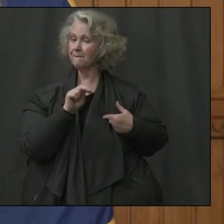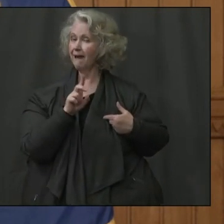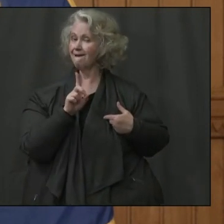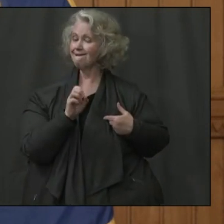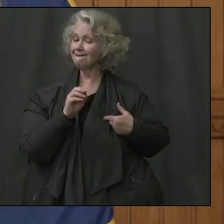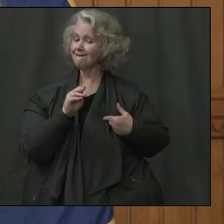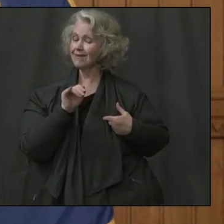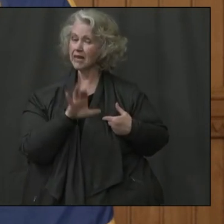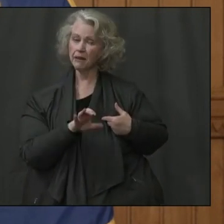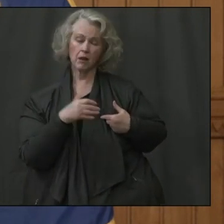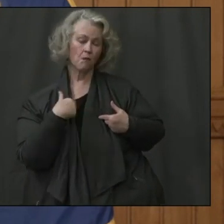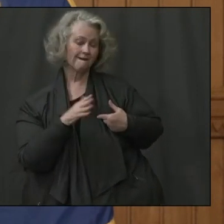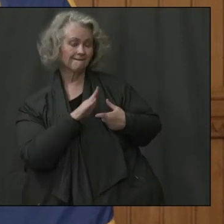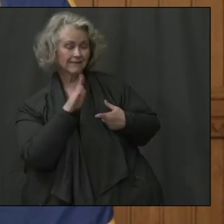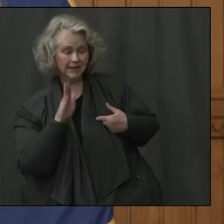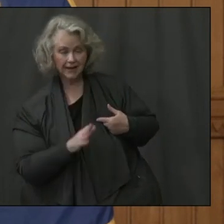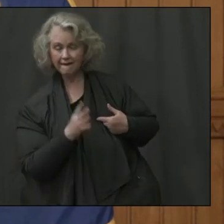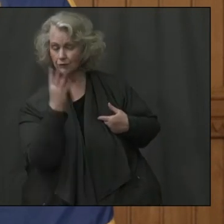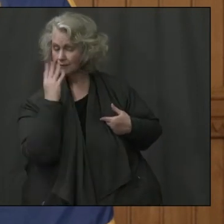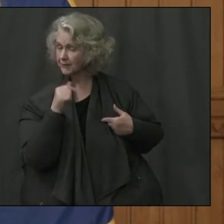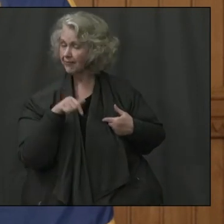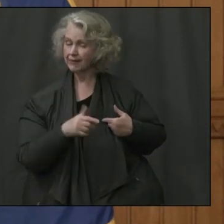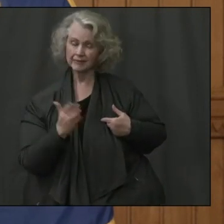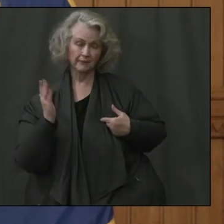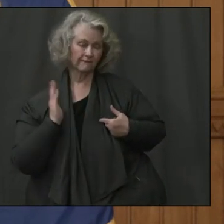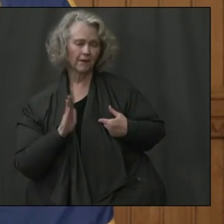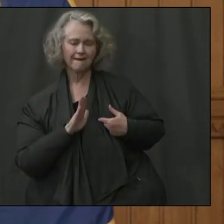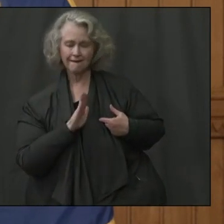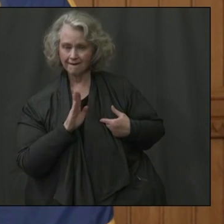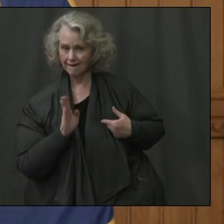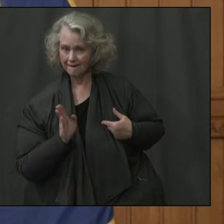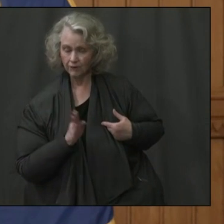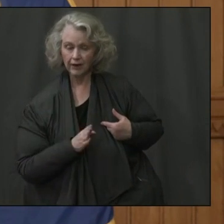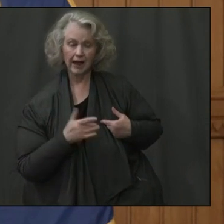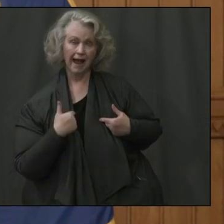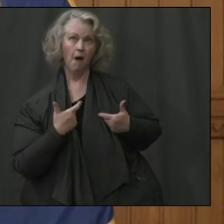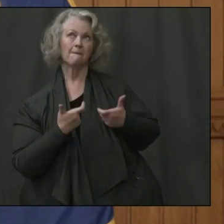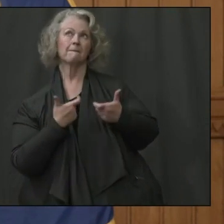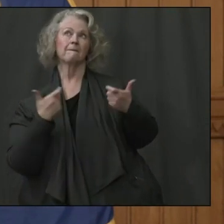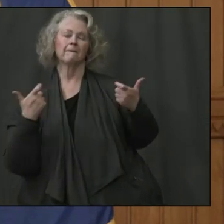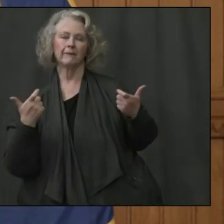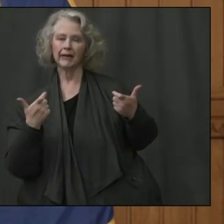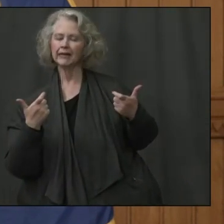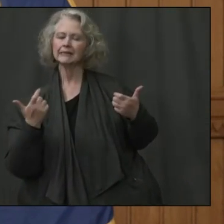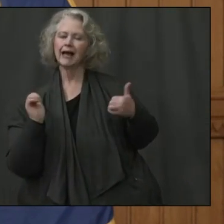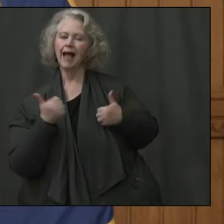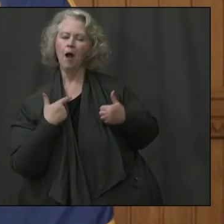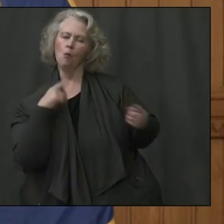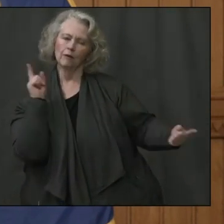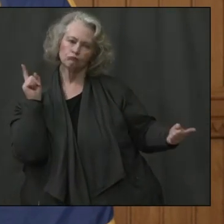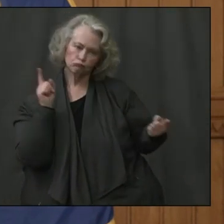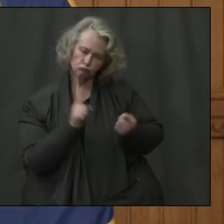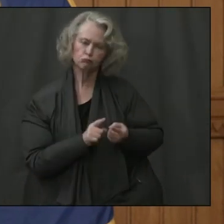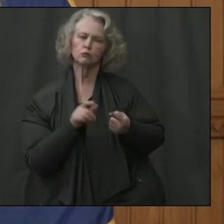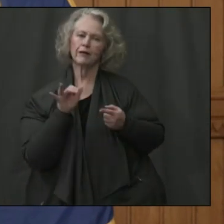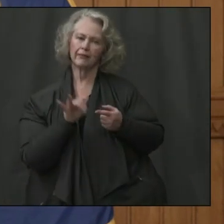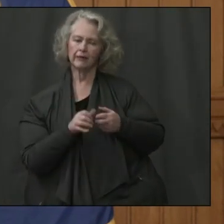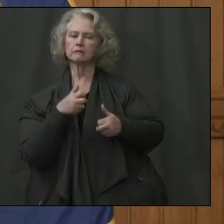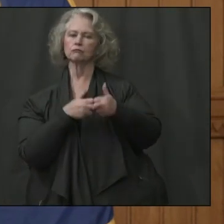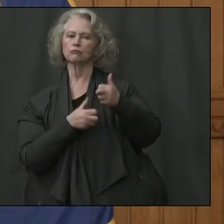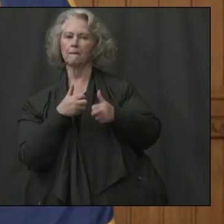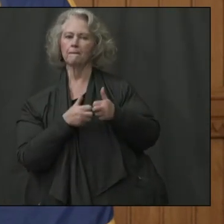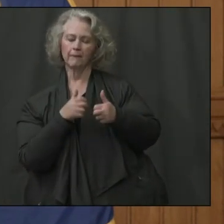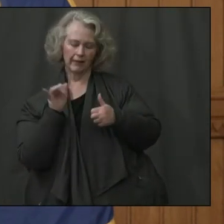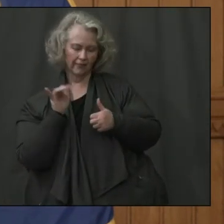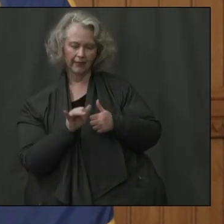we have never had before, uncharted waters, the biggest concern right now is to mitigate, to reduce the transmission